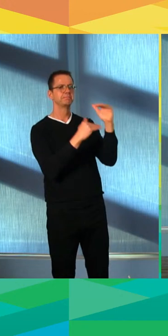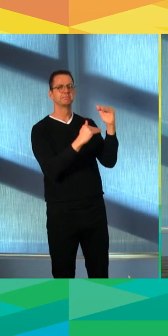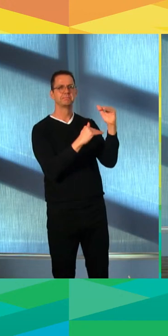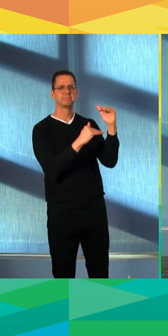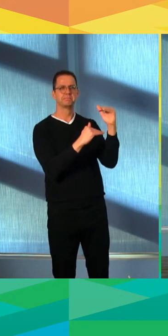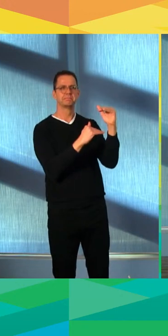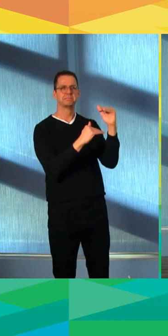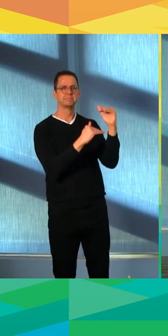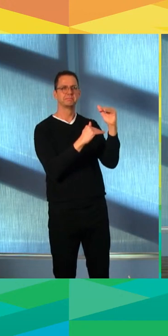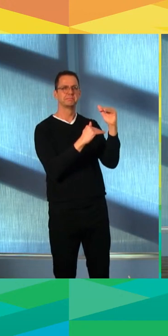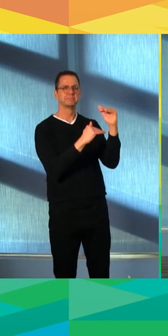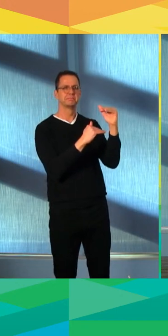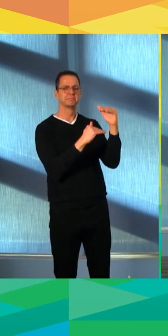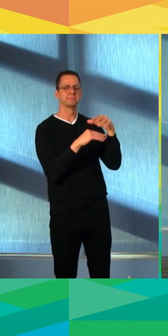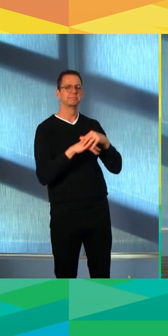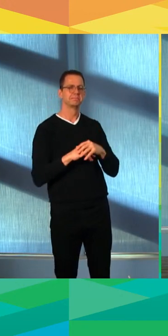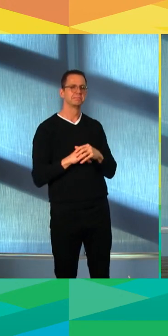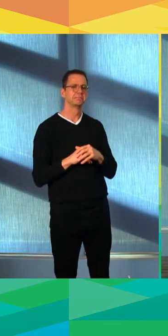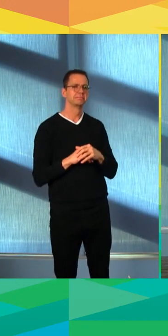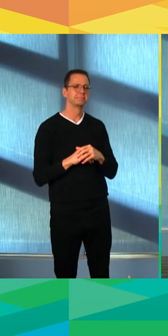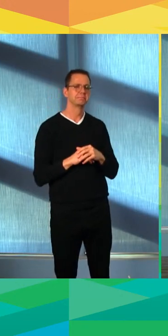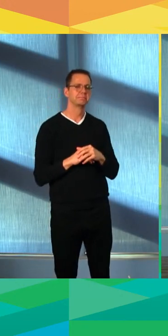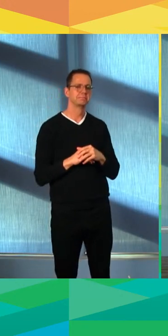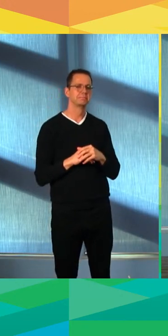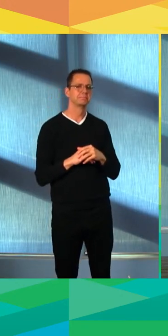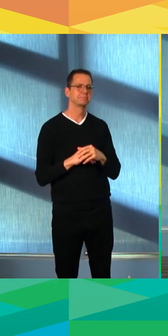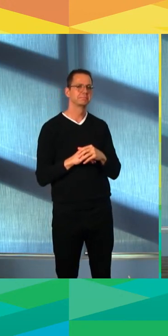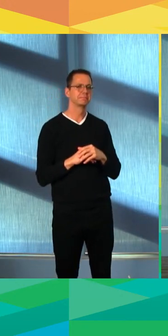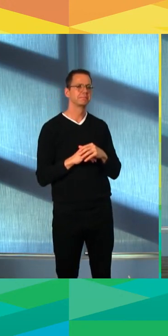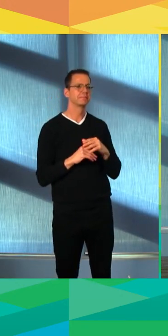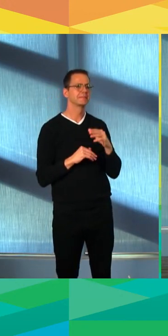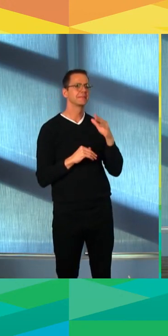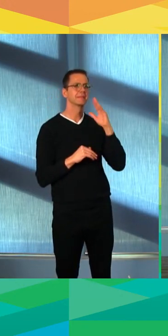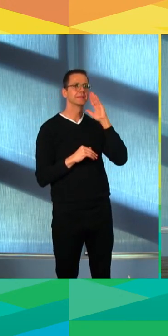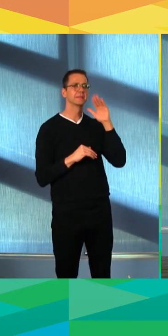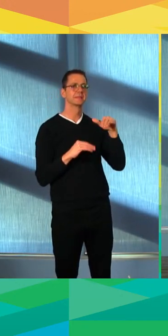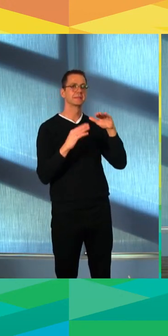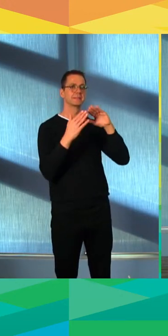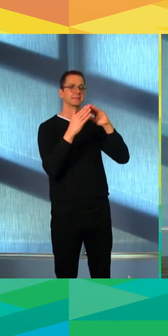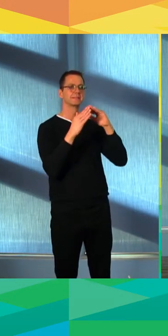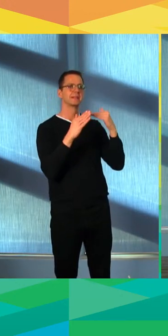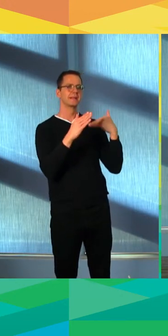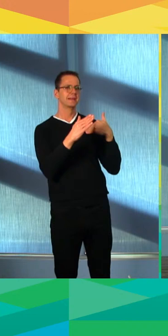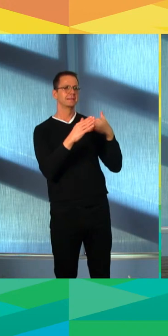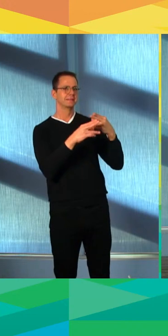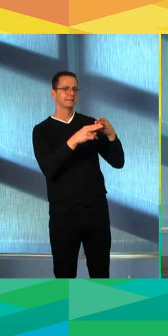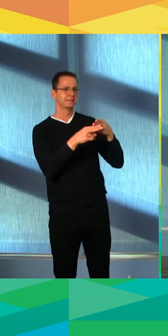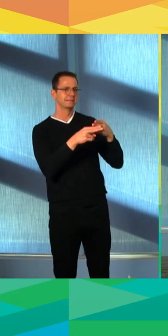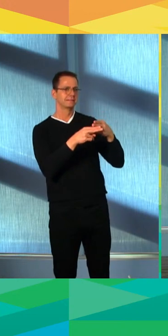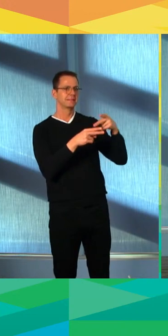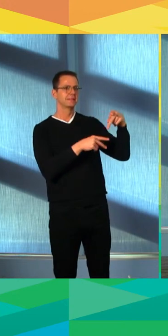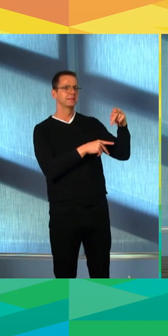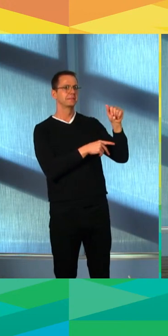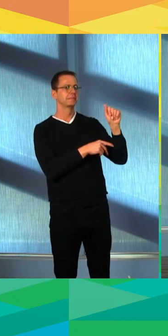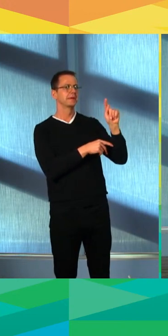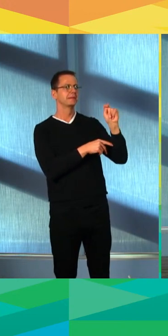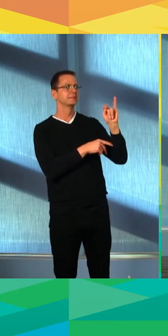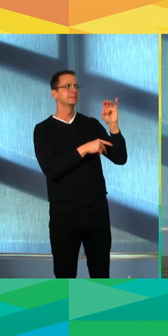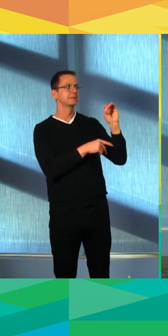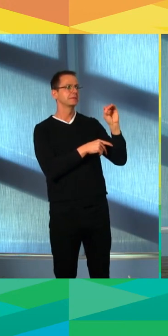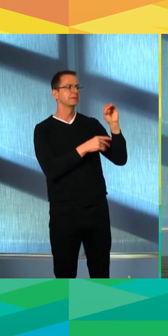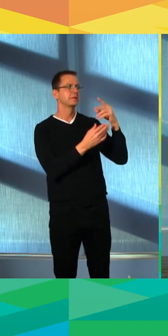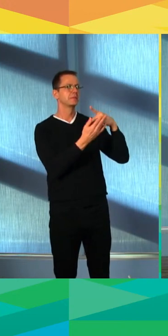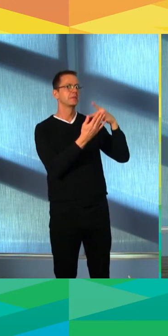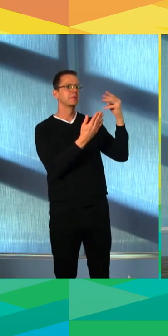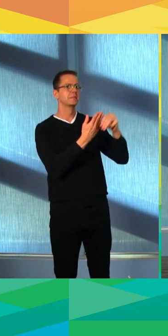patio program until next April. Cool. What are your thoughts on looking into that further and potentially using parks or